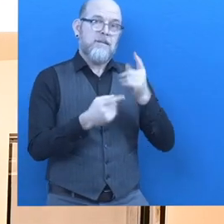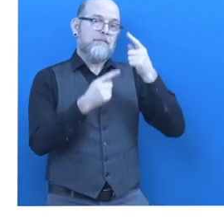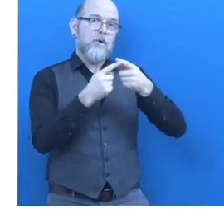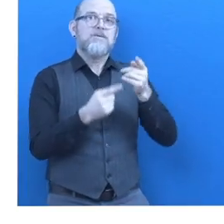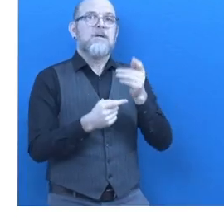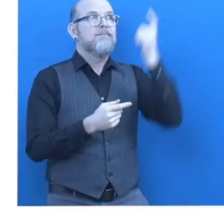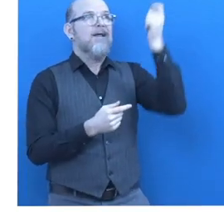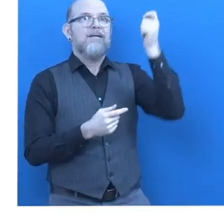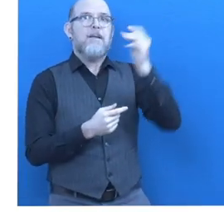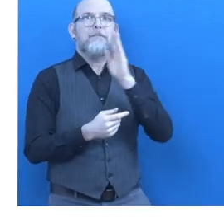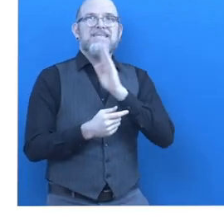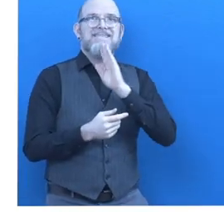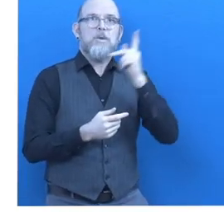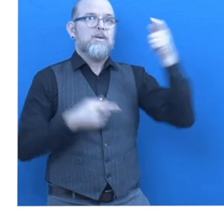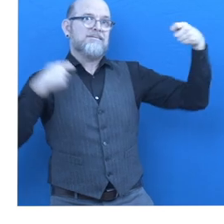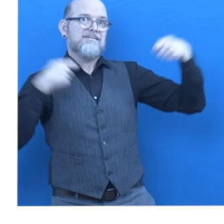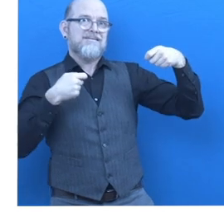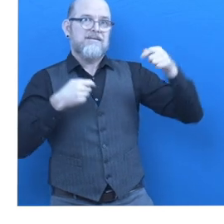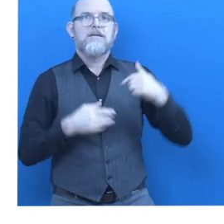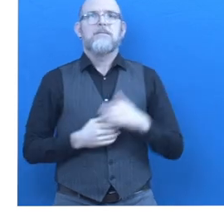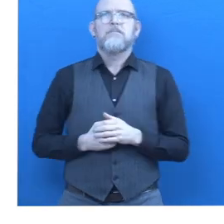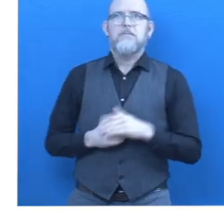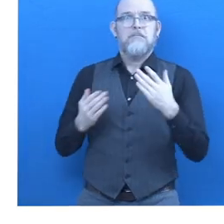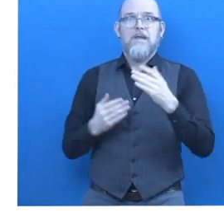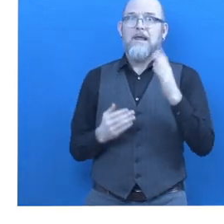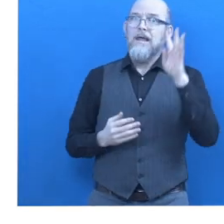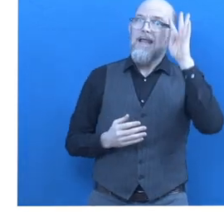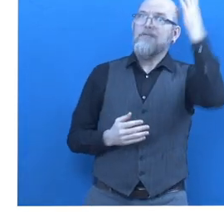What is unique and innovative about WIDEBIS?